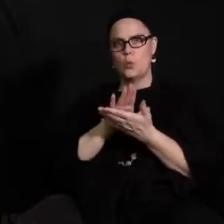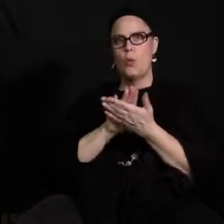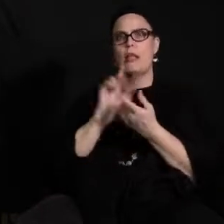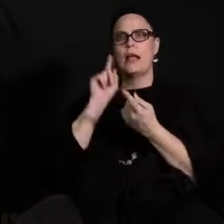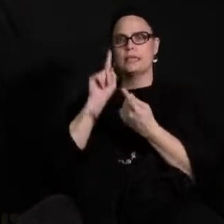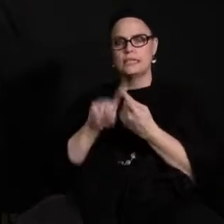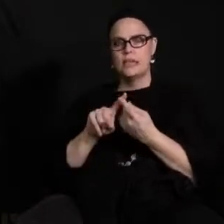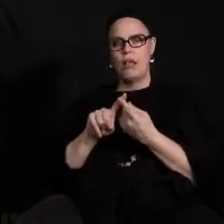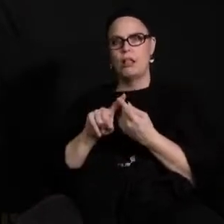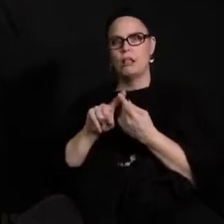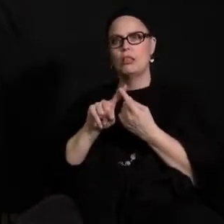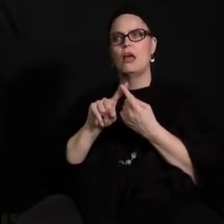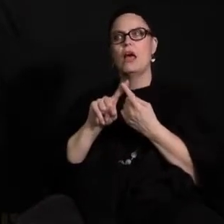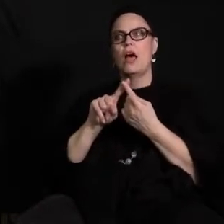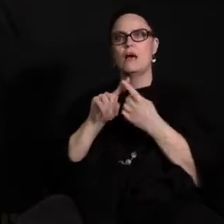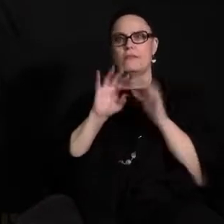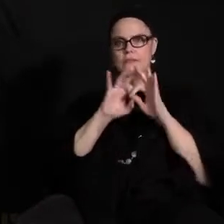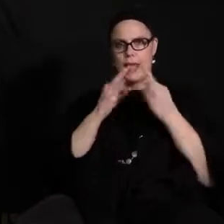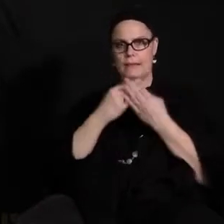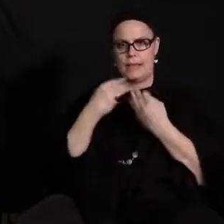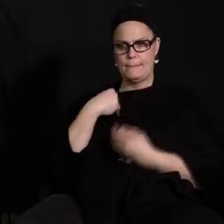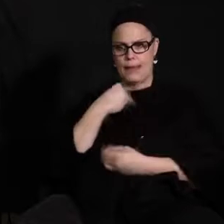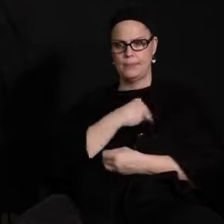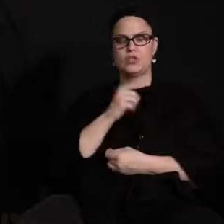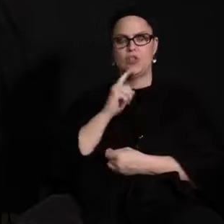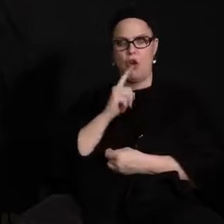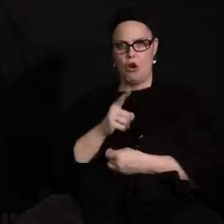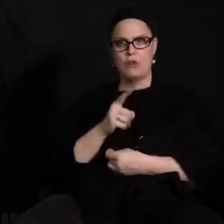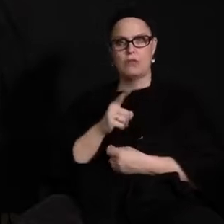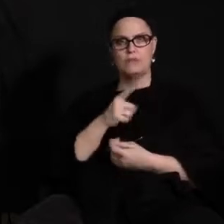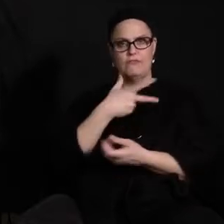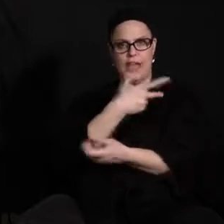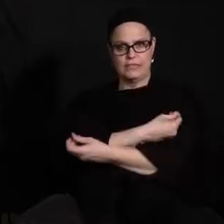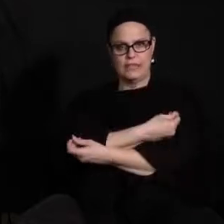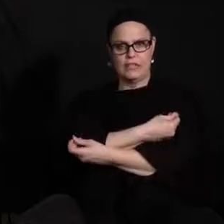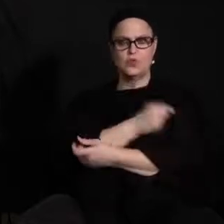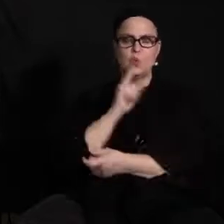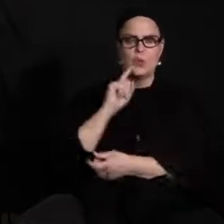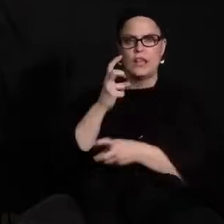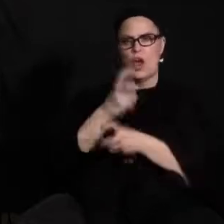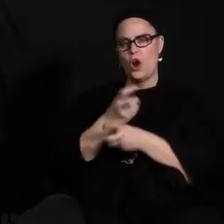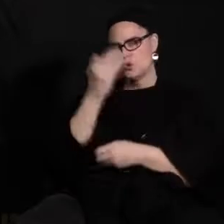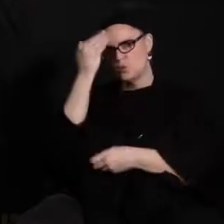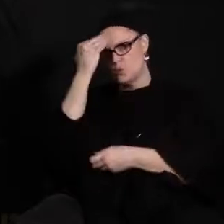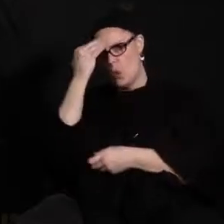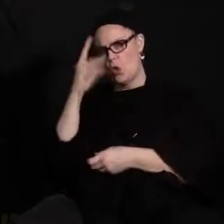it's difficult to know over 30 days out where vaccinations will be once school starts